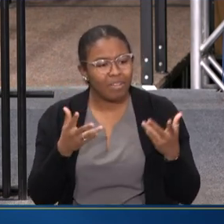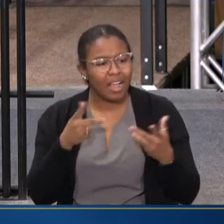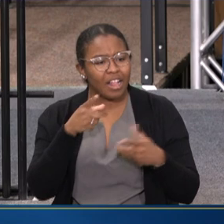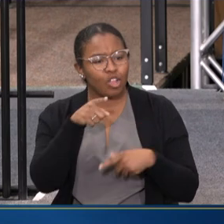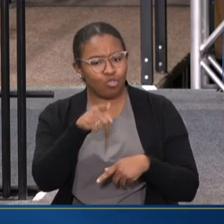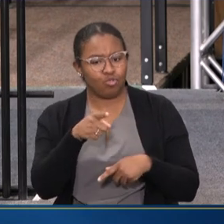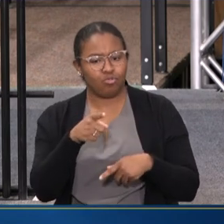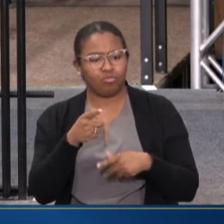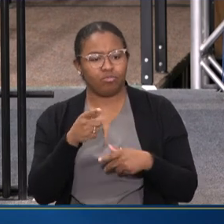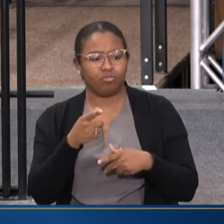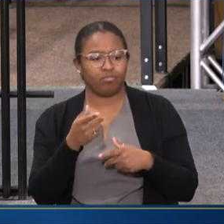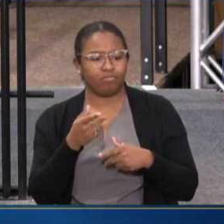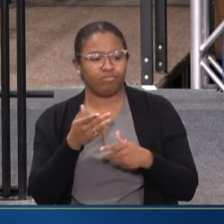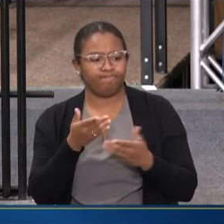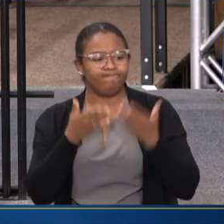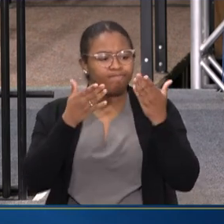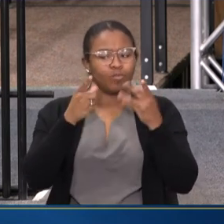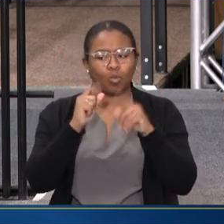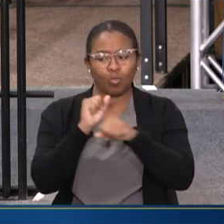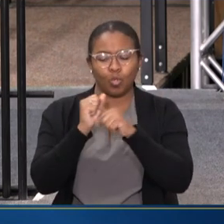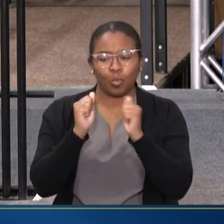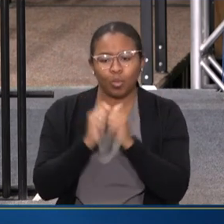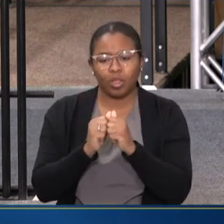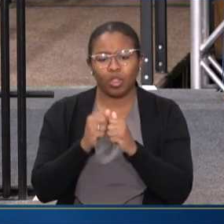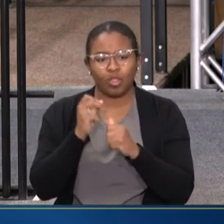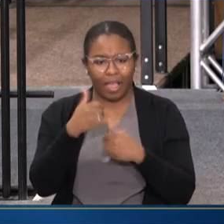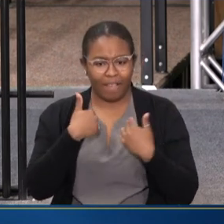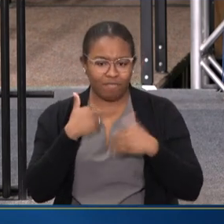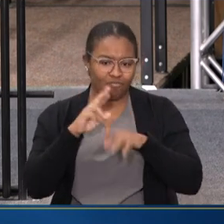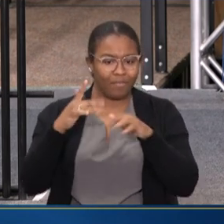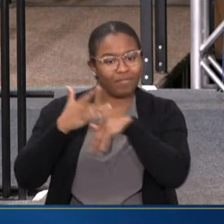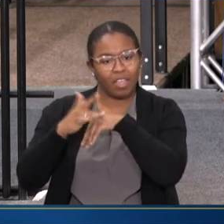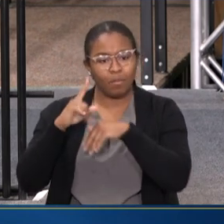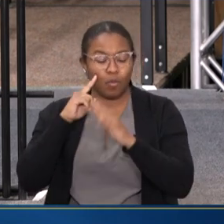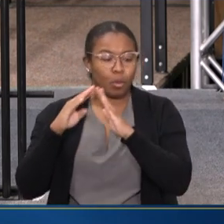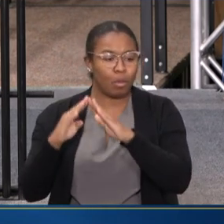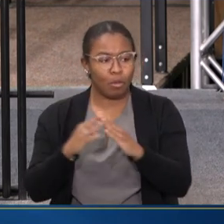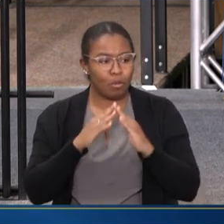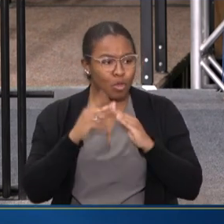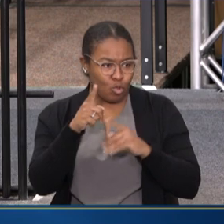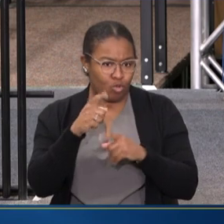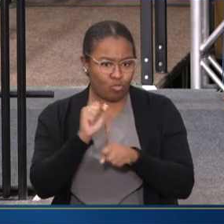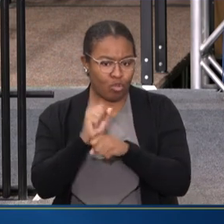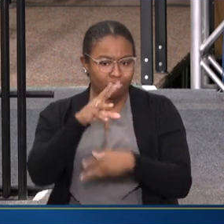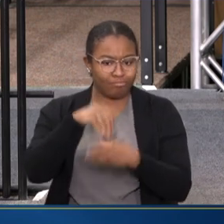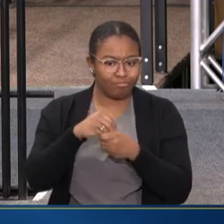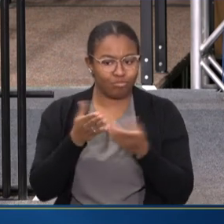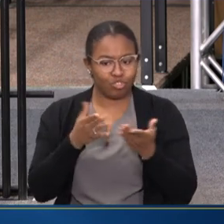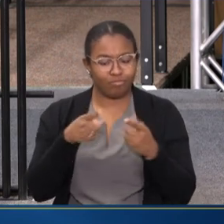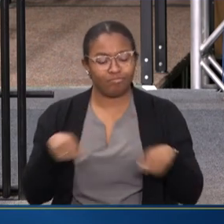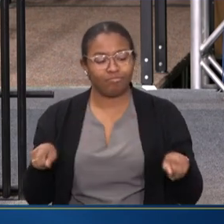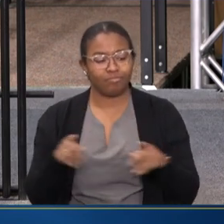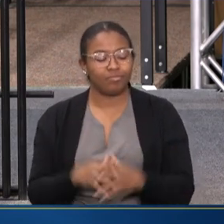LEVERAGE OR WORK WITH, THAT ARE ALSO AVAILABLE FOR COMMUNITIES THAT YOU'RE WORKING IN AND SERVE?